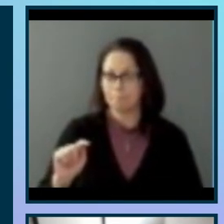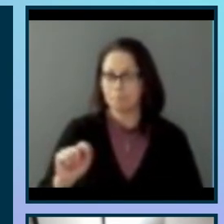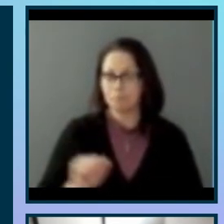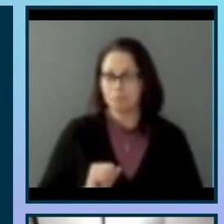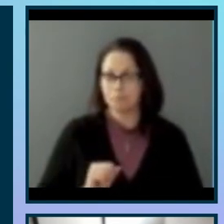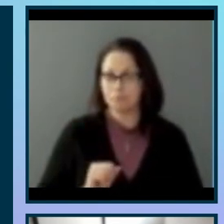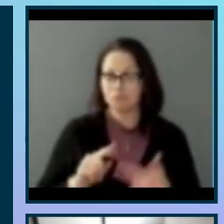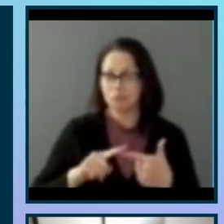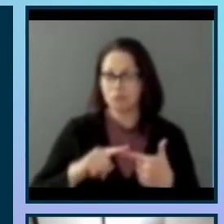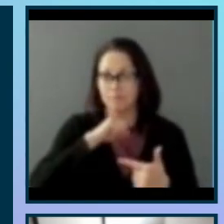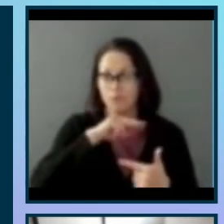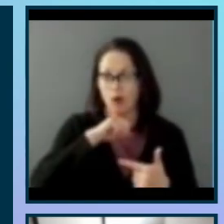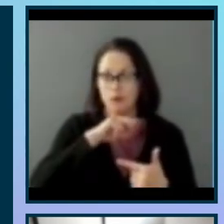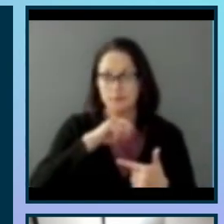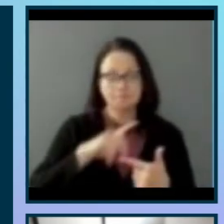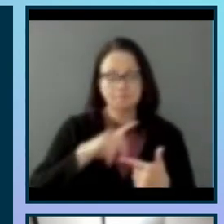There are frogs.